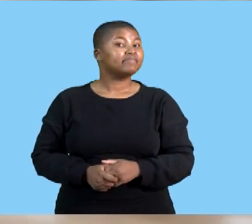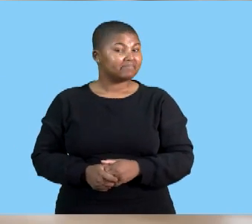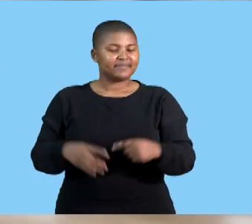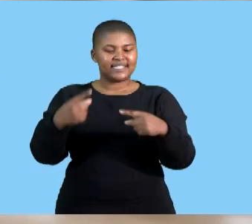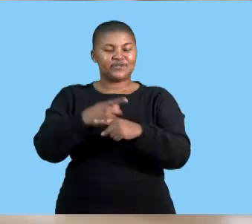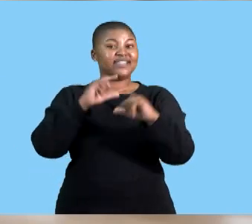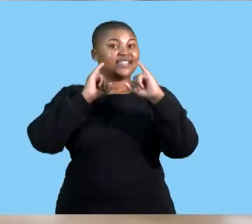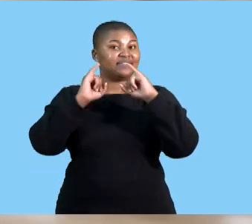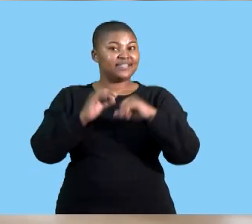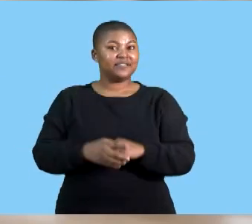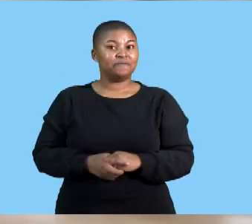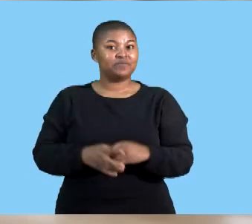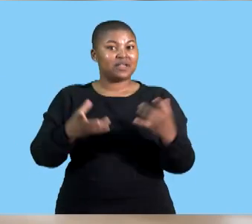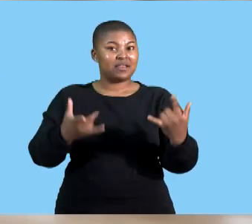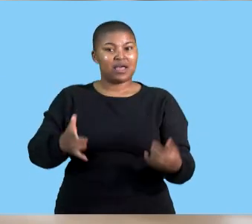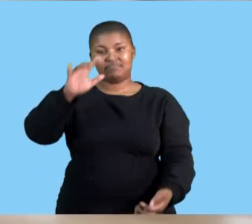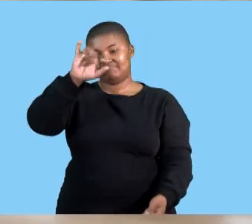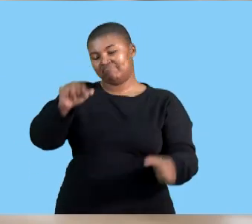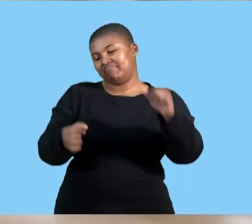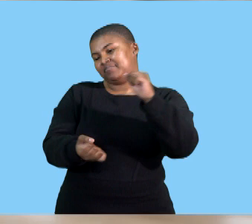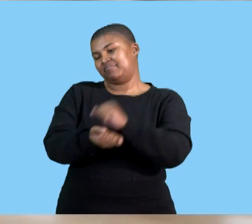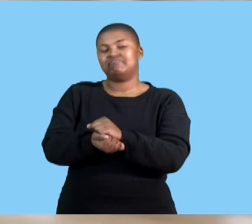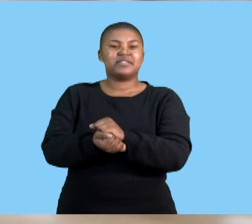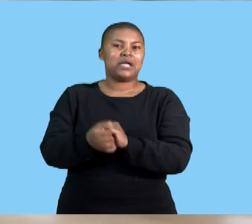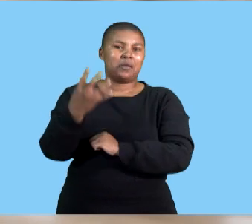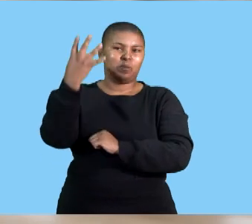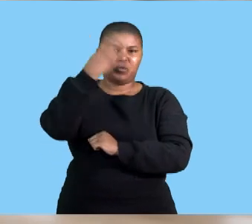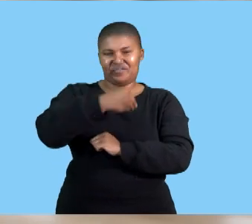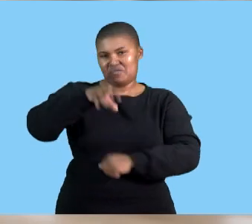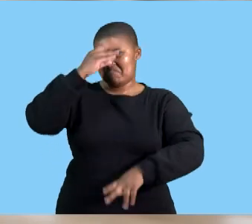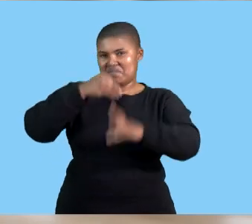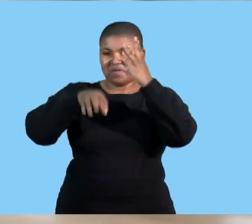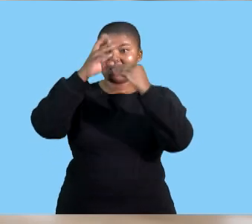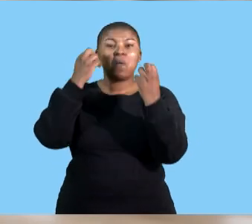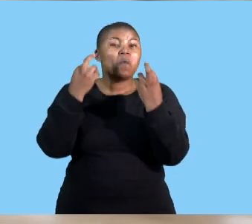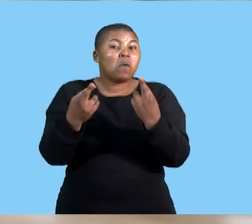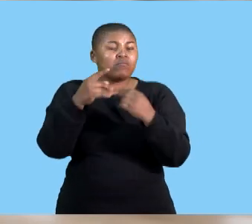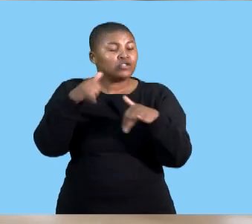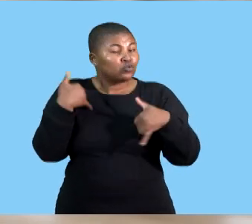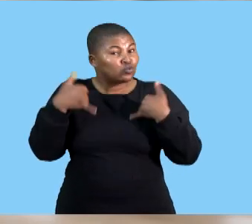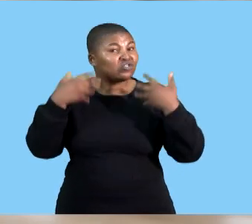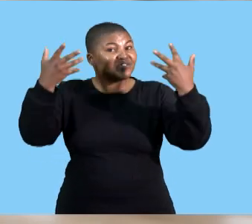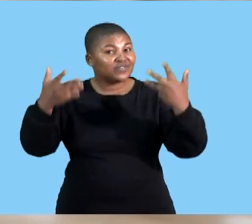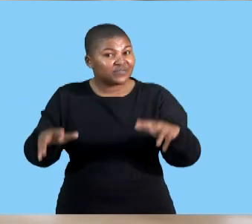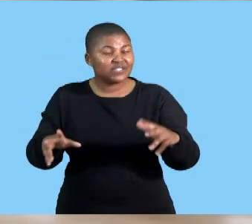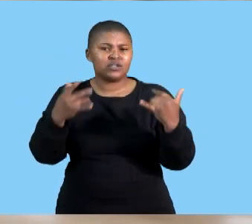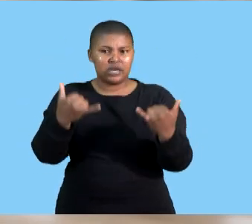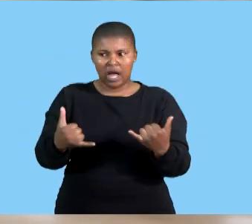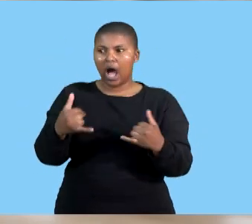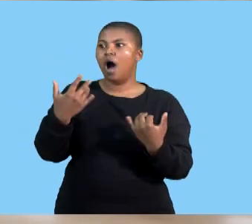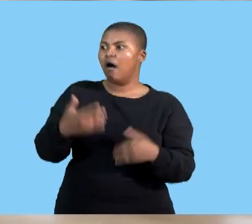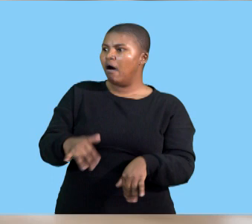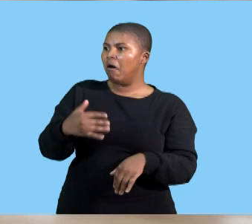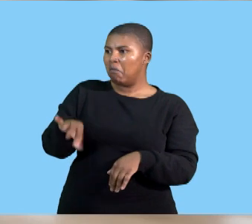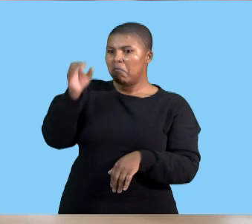11 this wraps up our beautiful lesson i hope that you have enjoyed and are now developing more